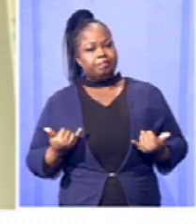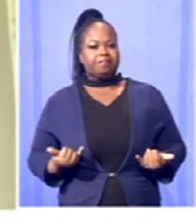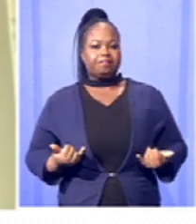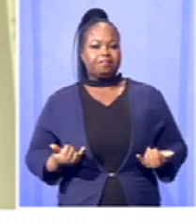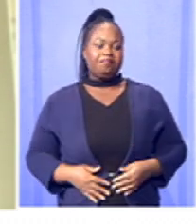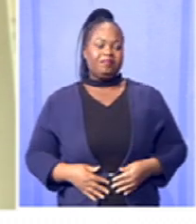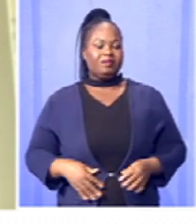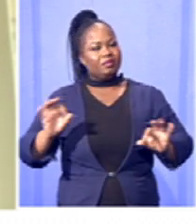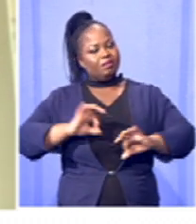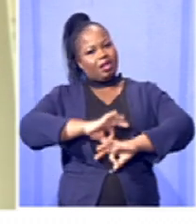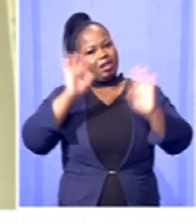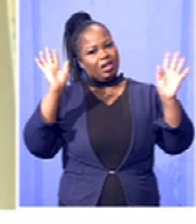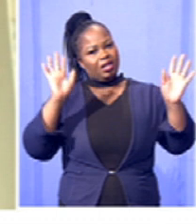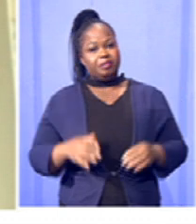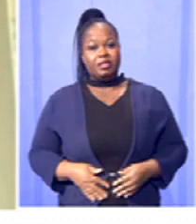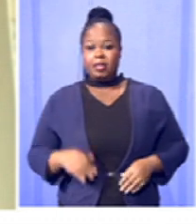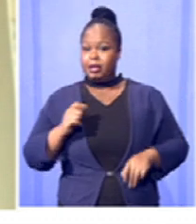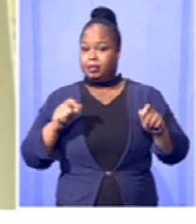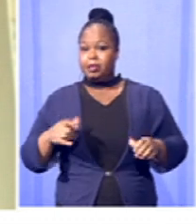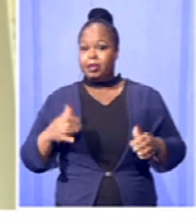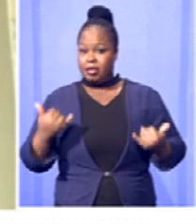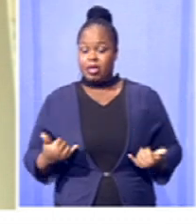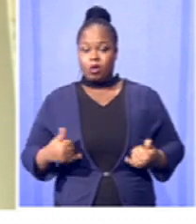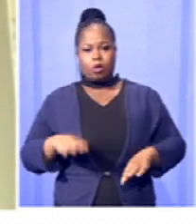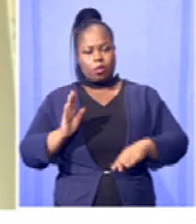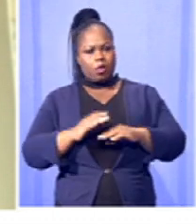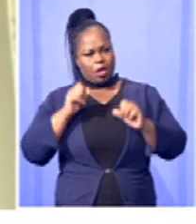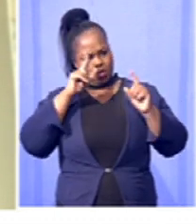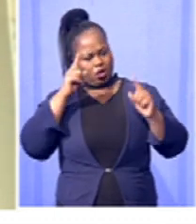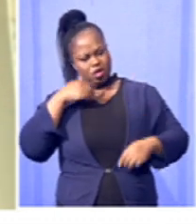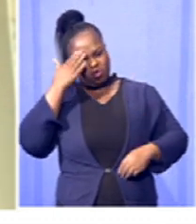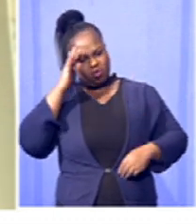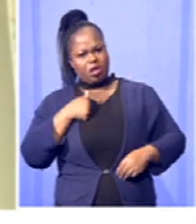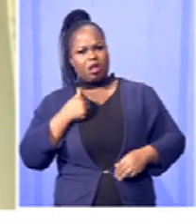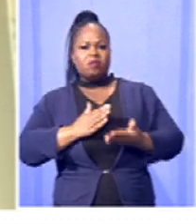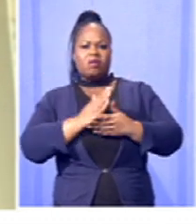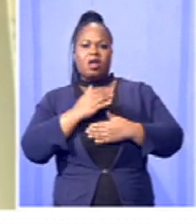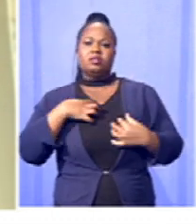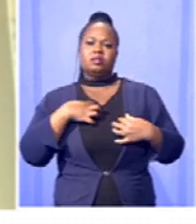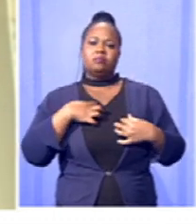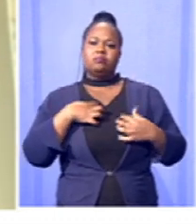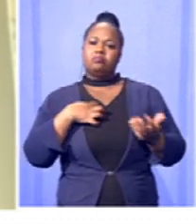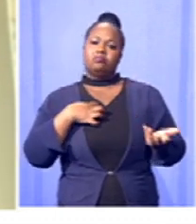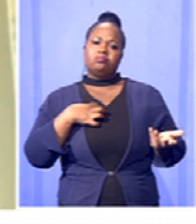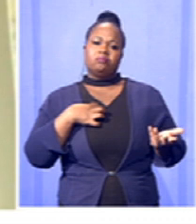abundantly clear that people are becoming more and more aware of their rights when it comes to